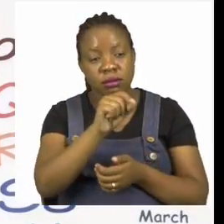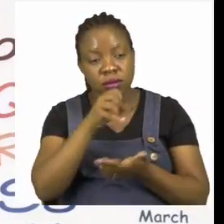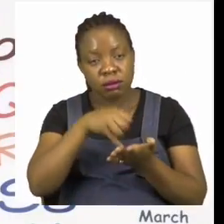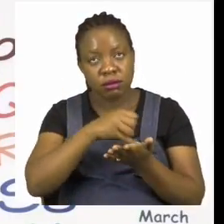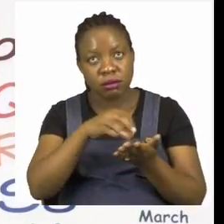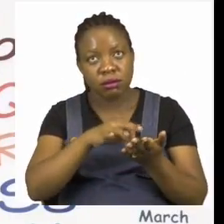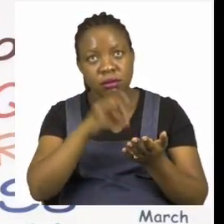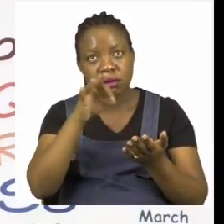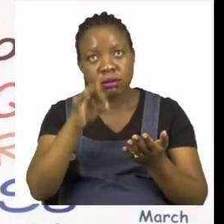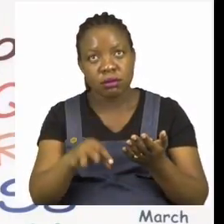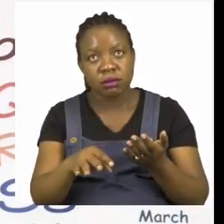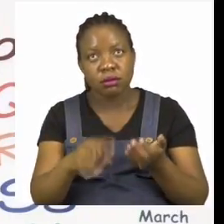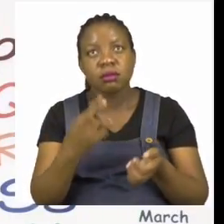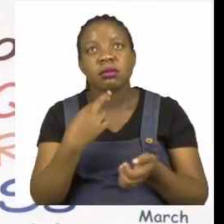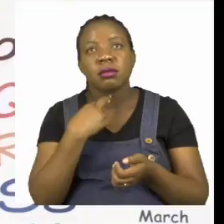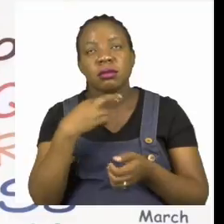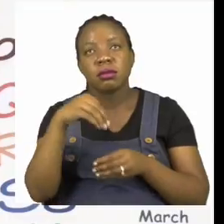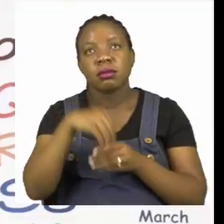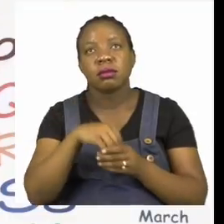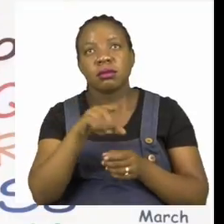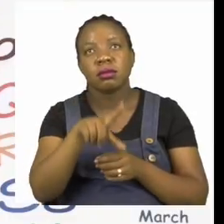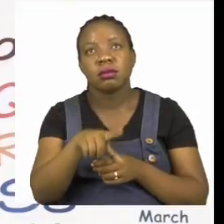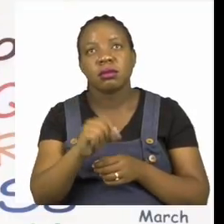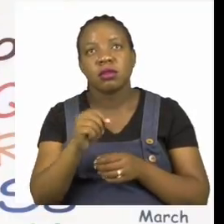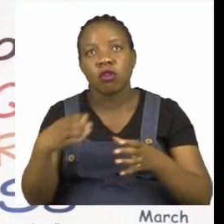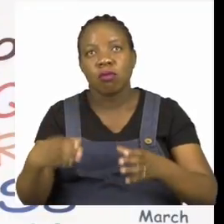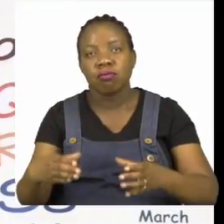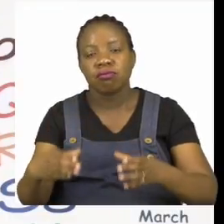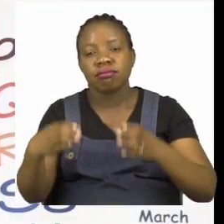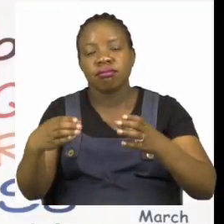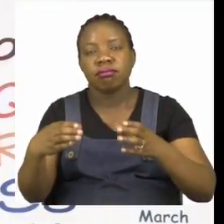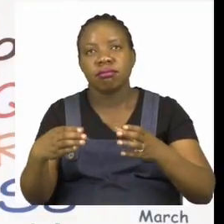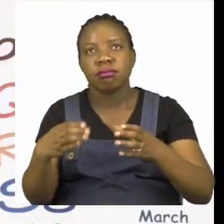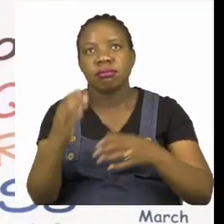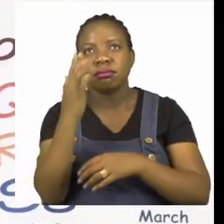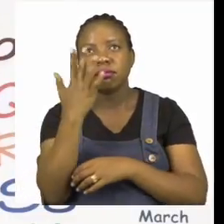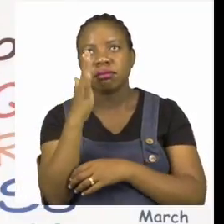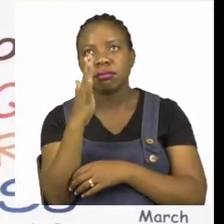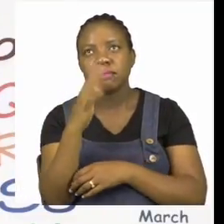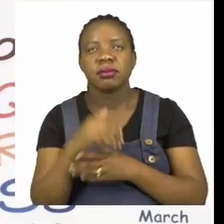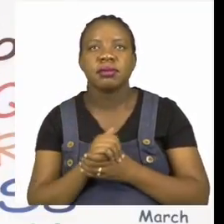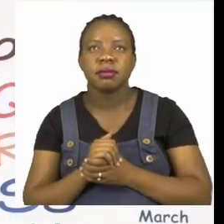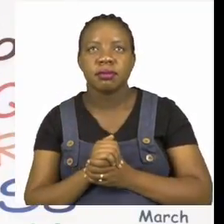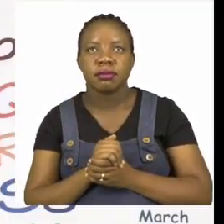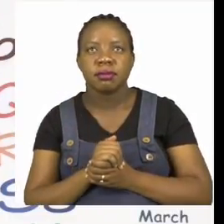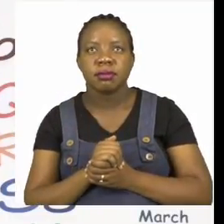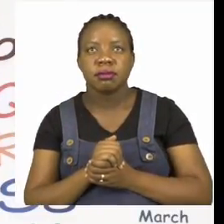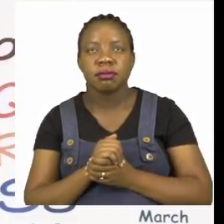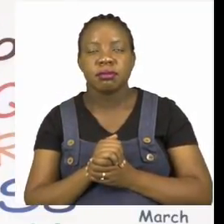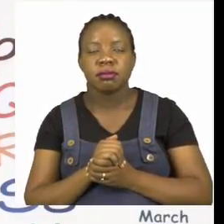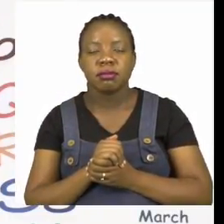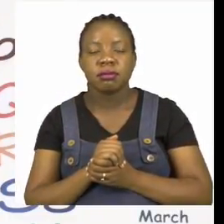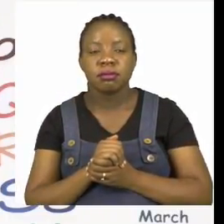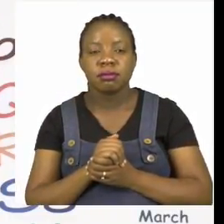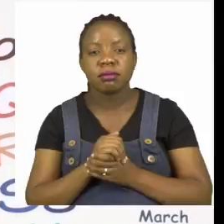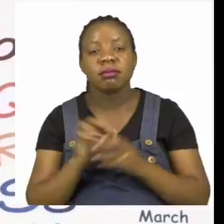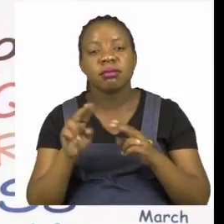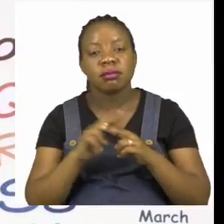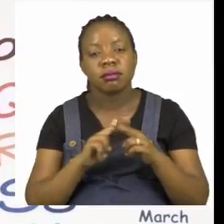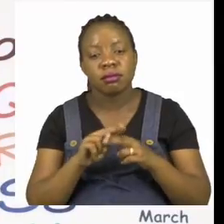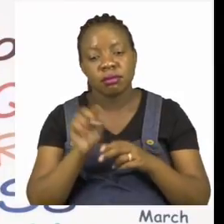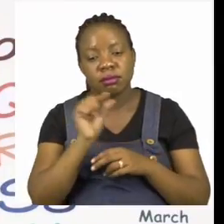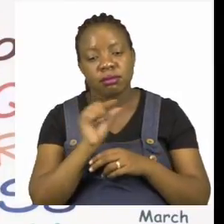pot plant. I've used the word seeds. So take your time